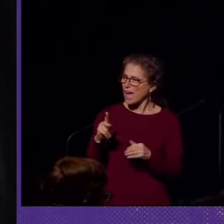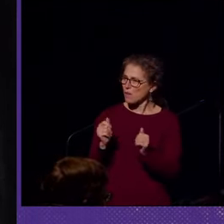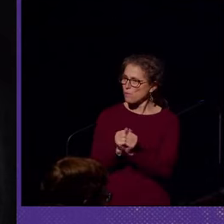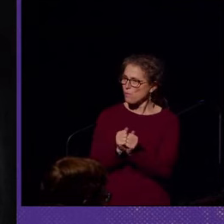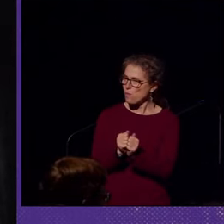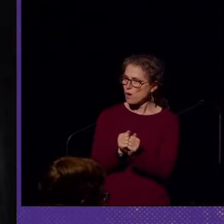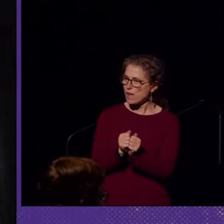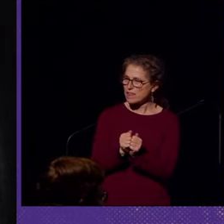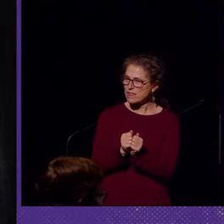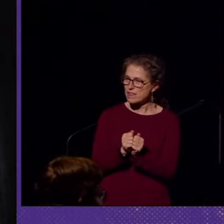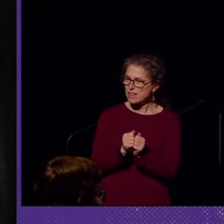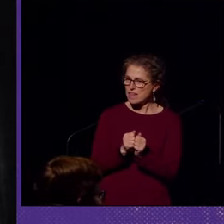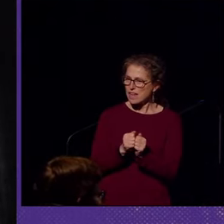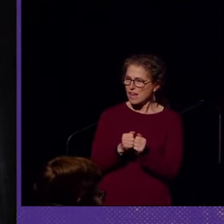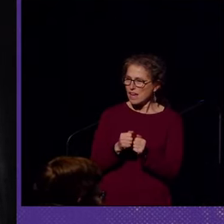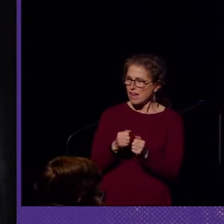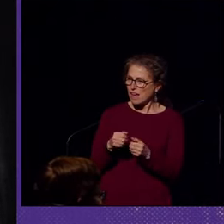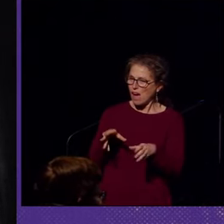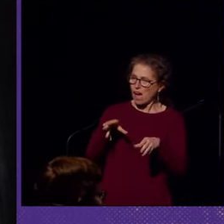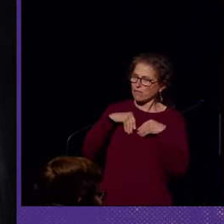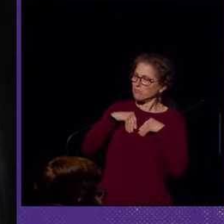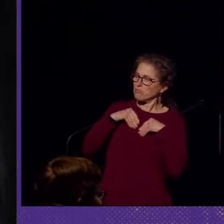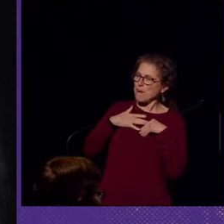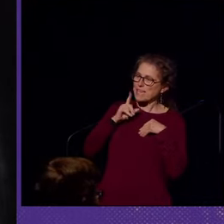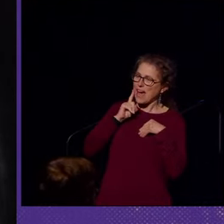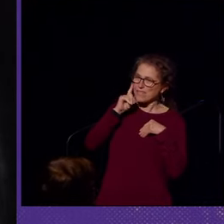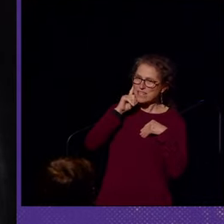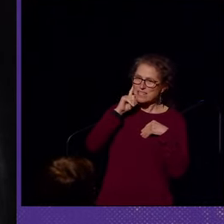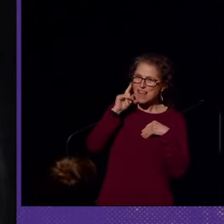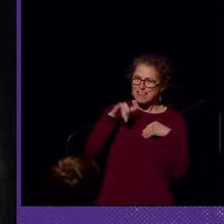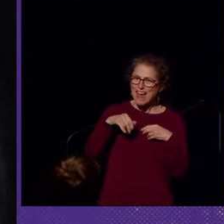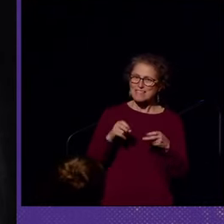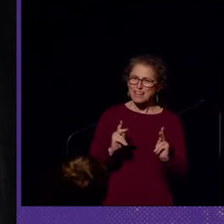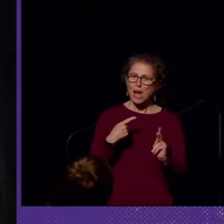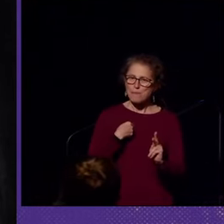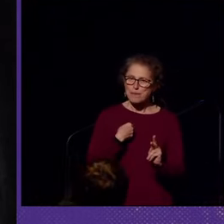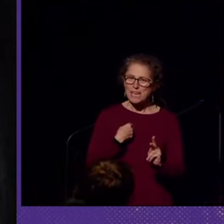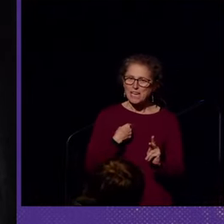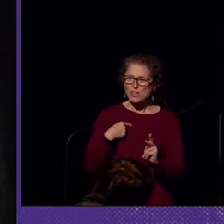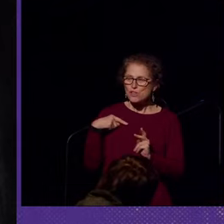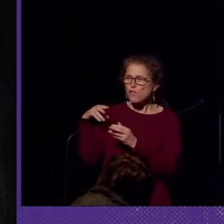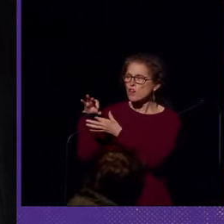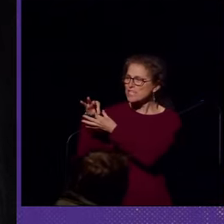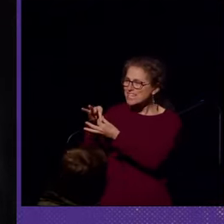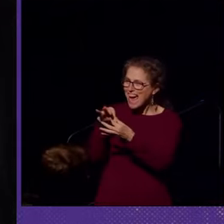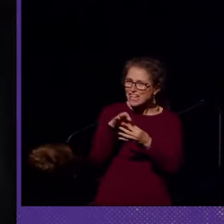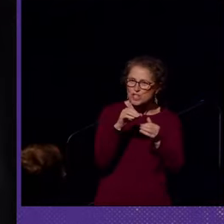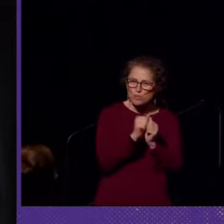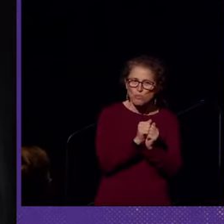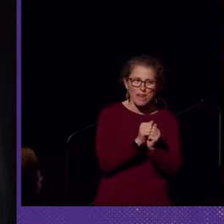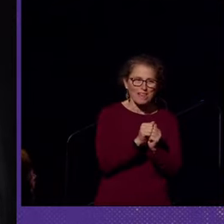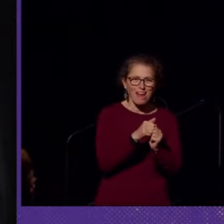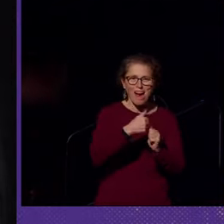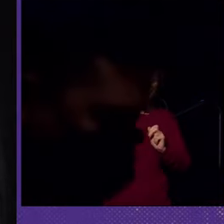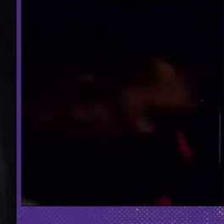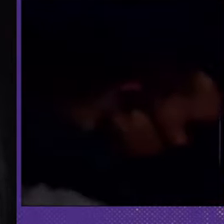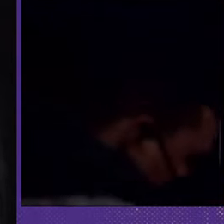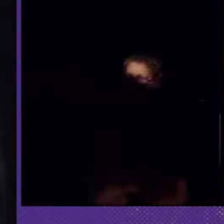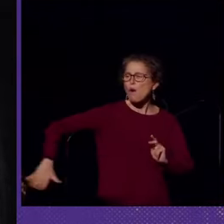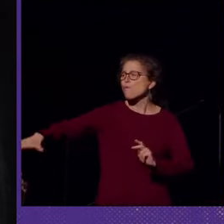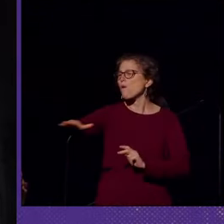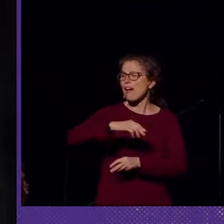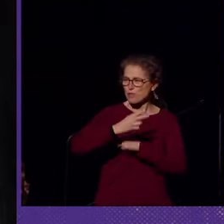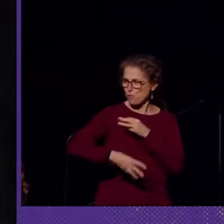owning up to my deafness. And that has allowed me to forge connections with some incredible people around the